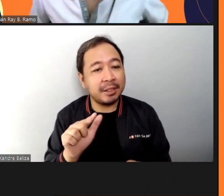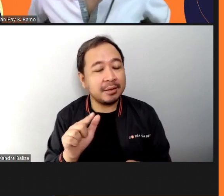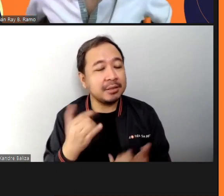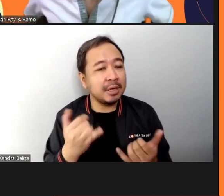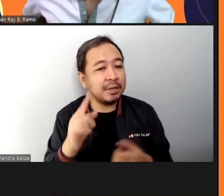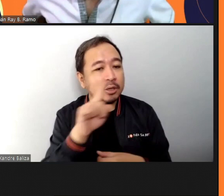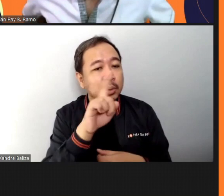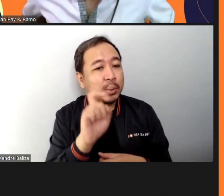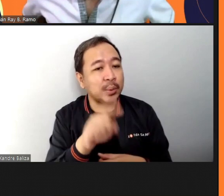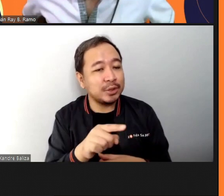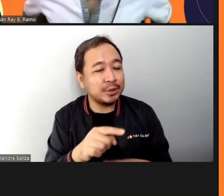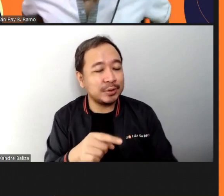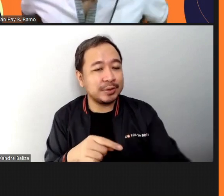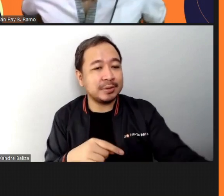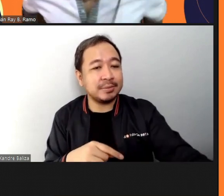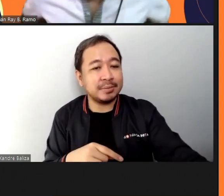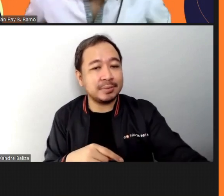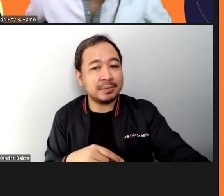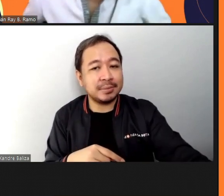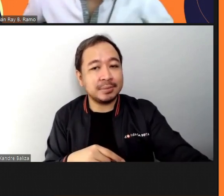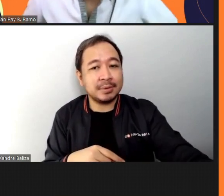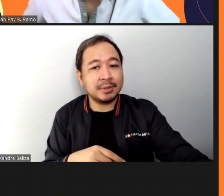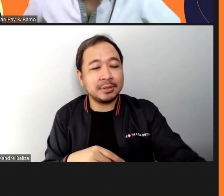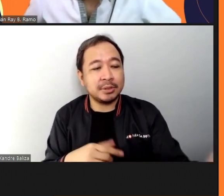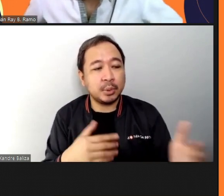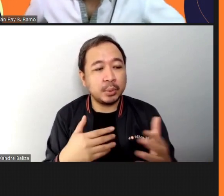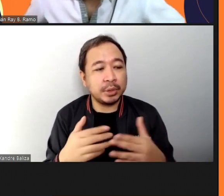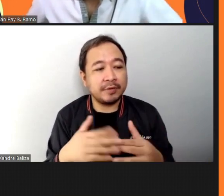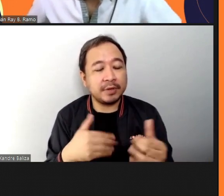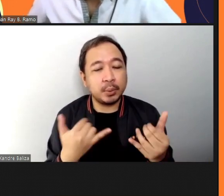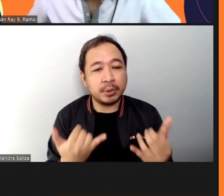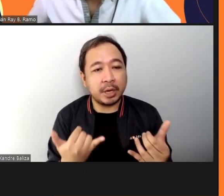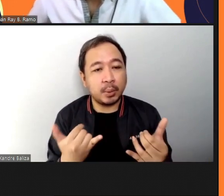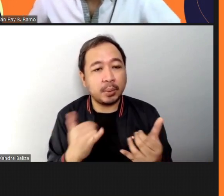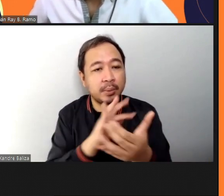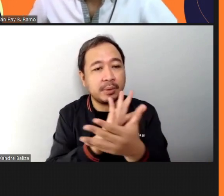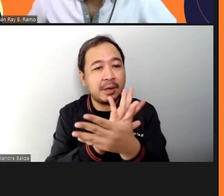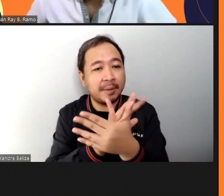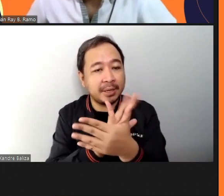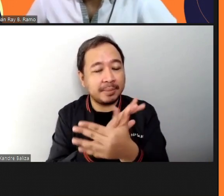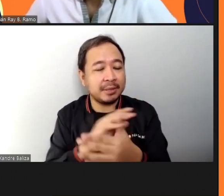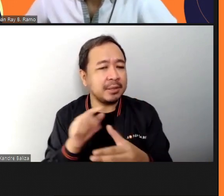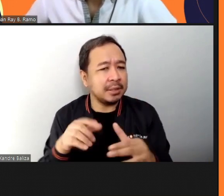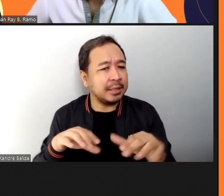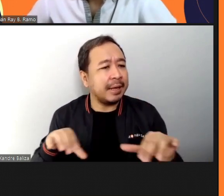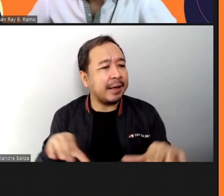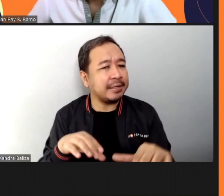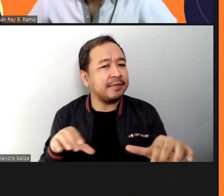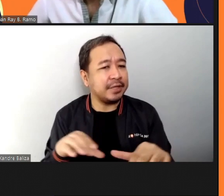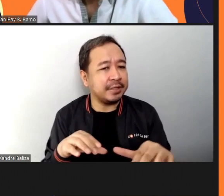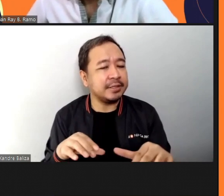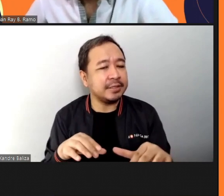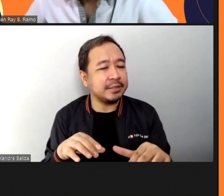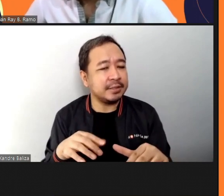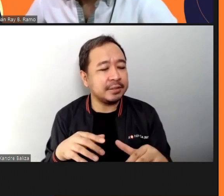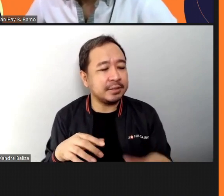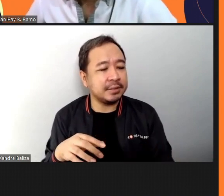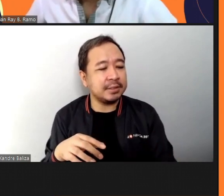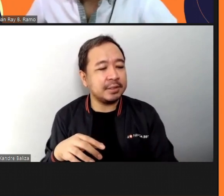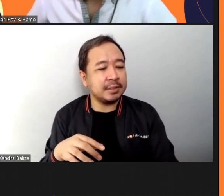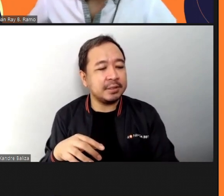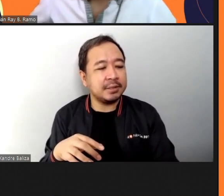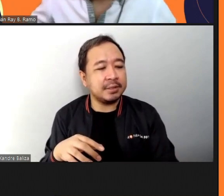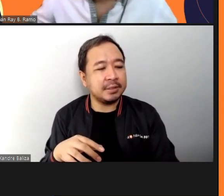is for you even though we are in the pandemic activities or work where we belong or even